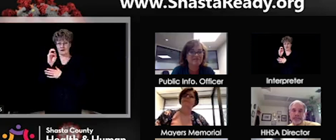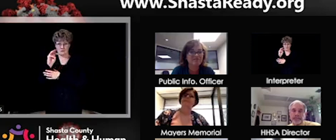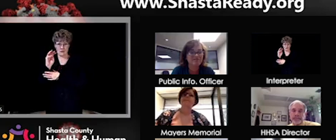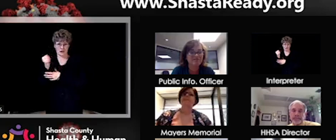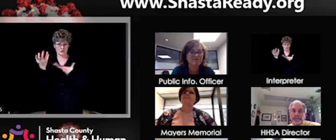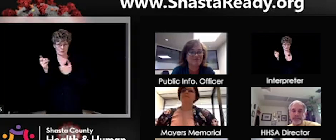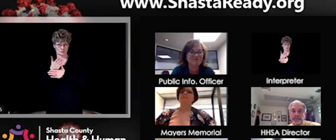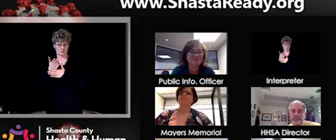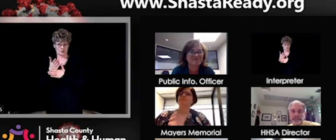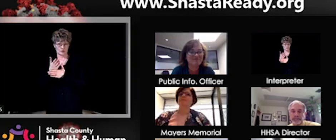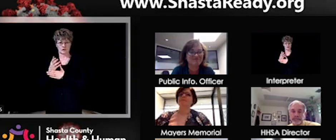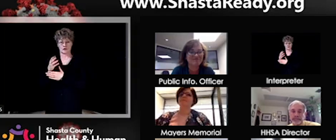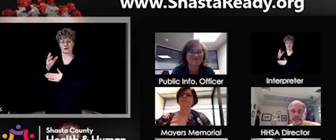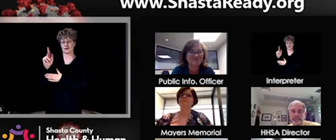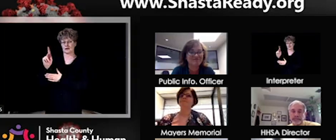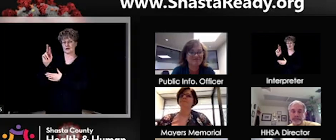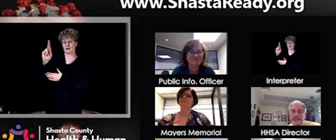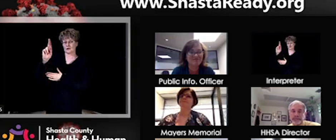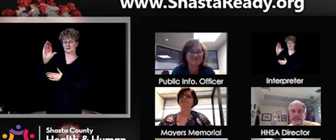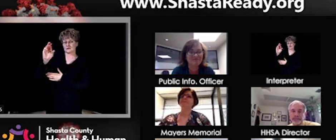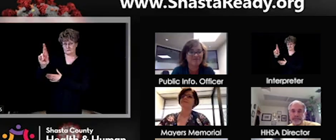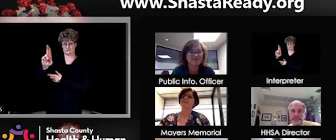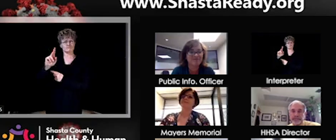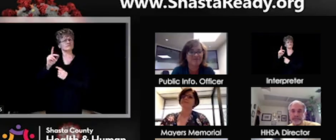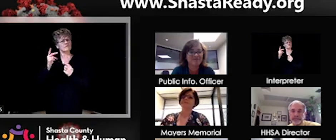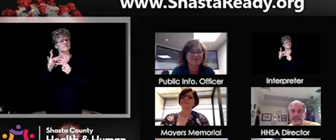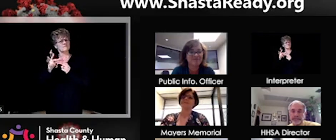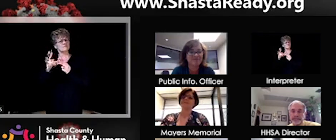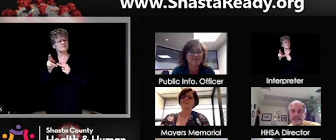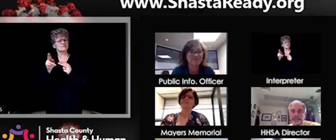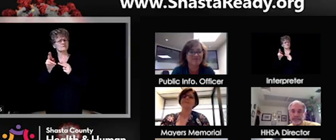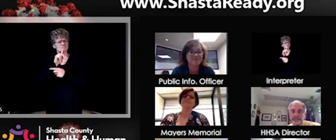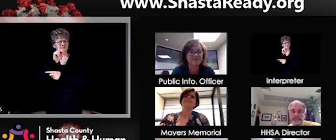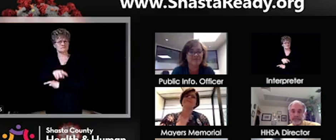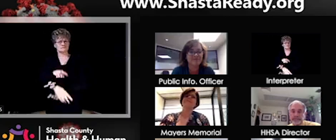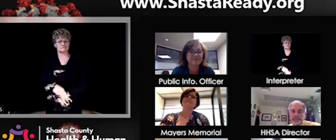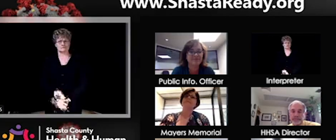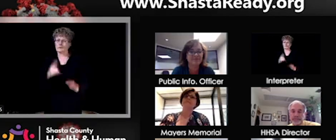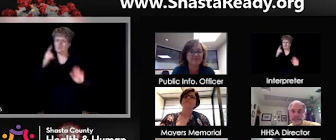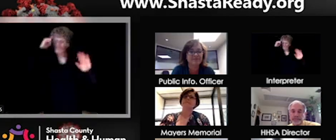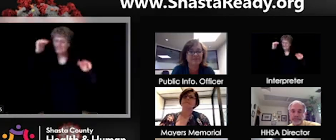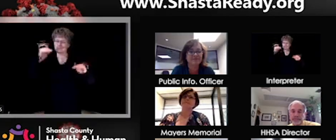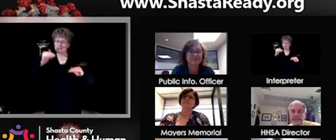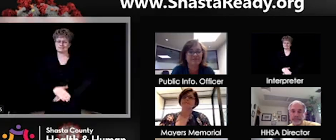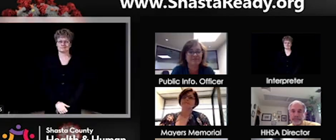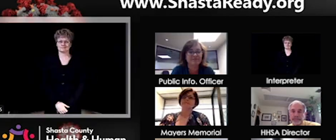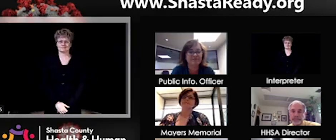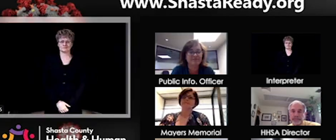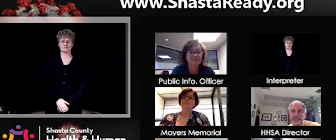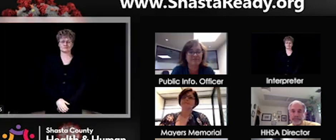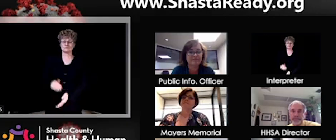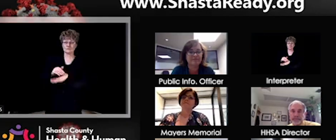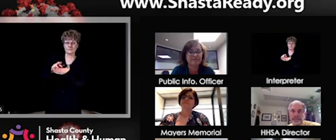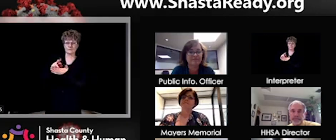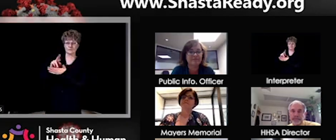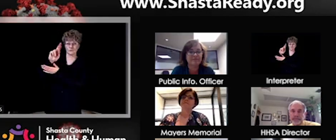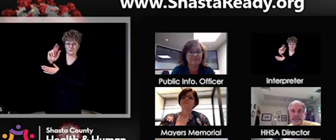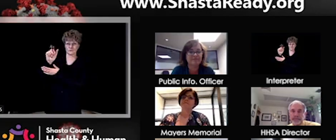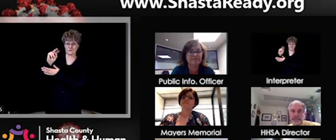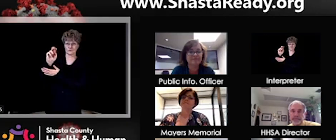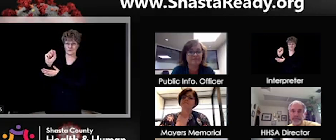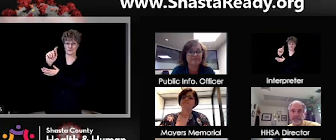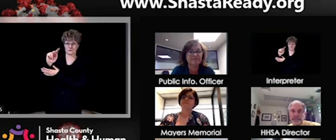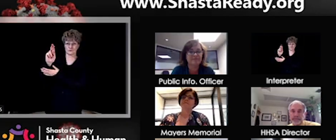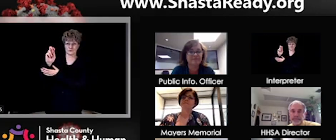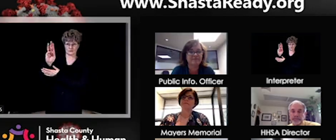it's a quick one. Dr. Ramstrom, um, the testing so far is approximately, roughly one